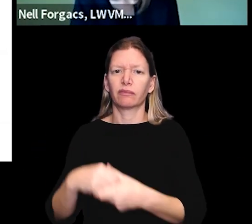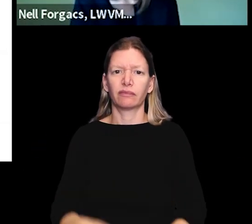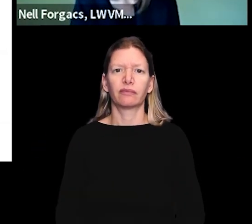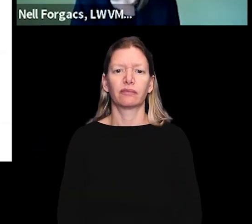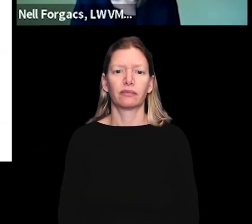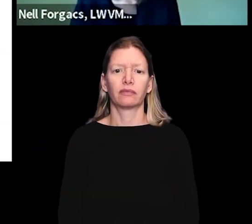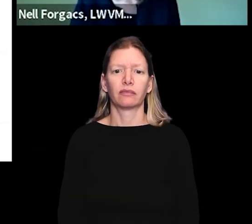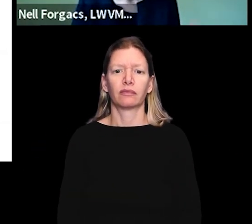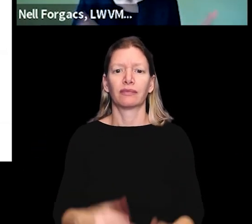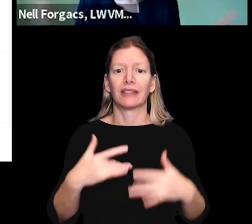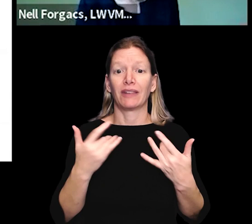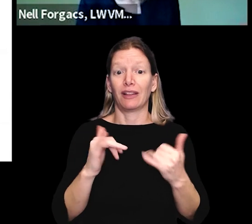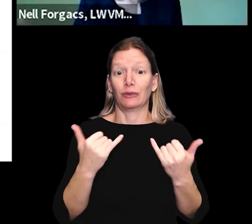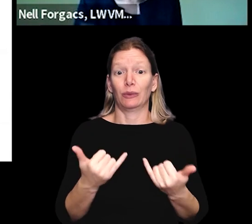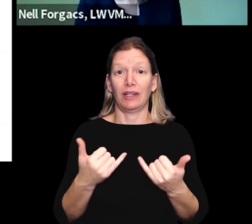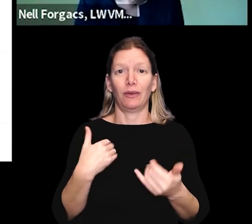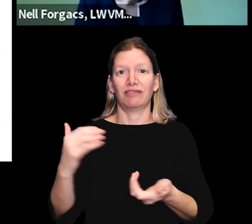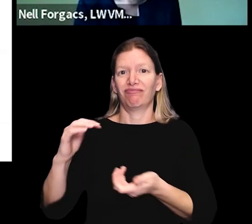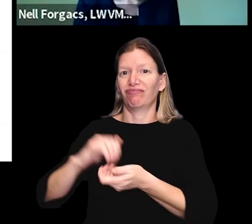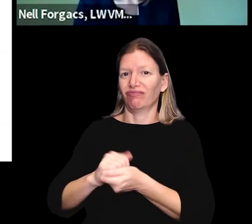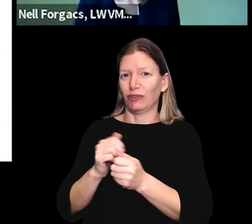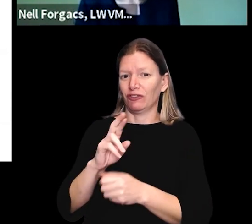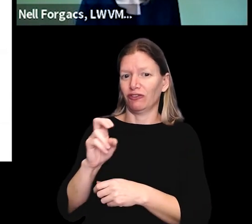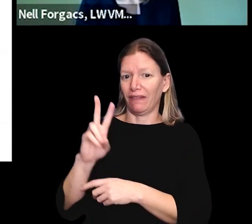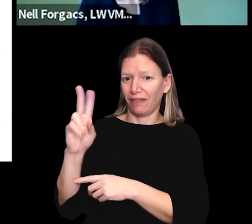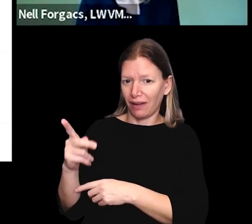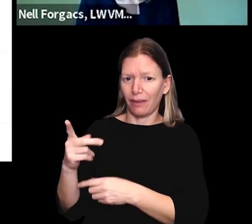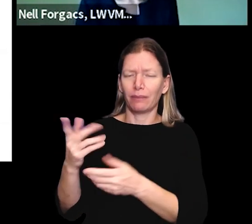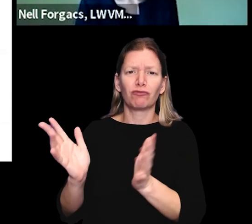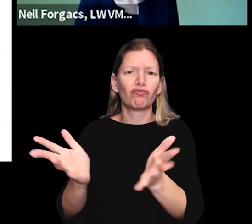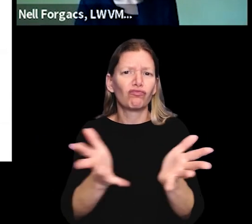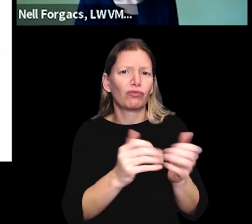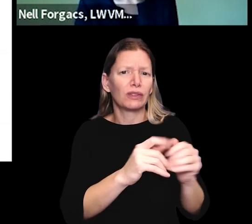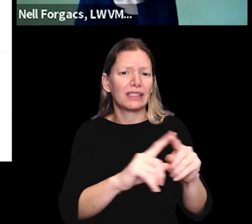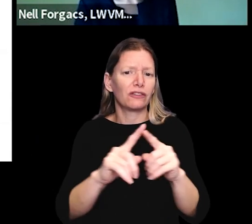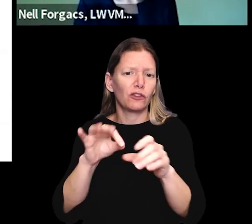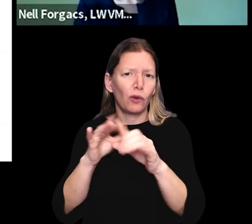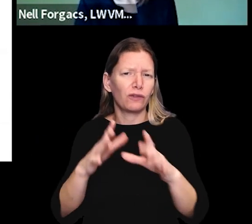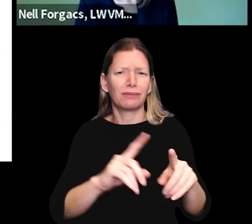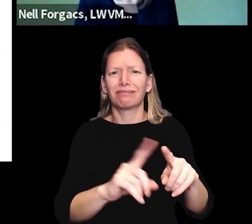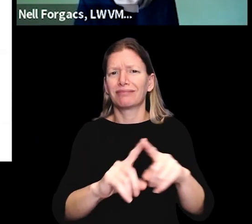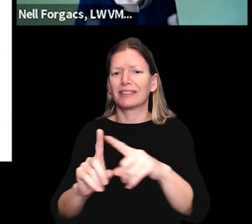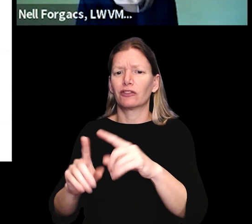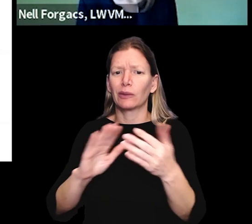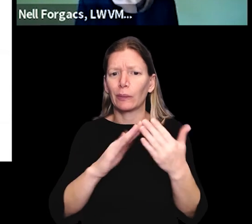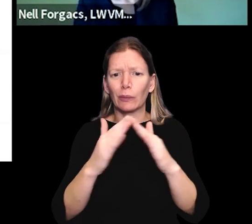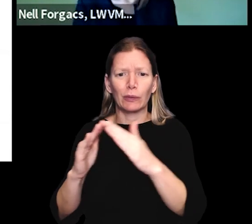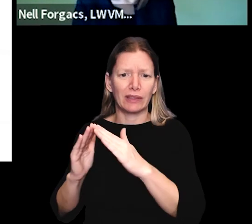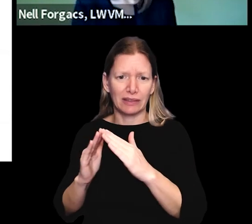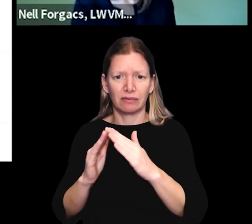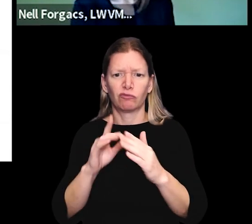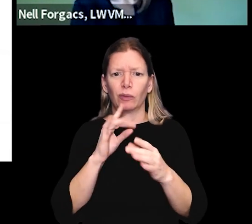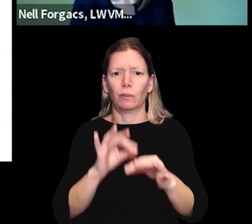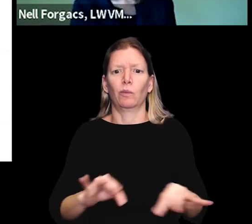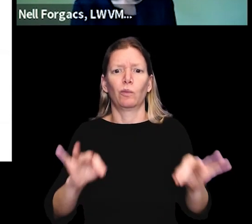and, um, events like today where we partner with Rev Up to talk to different voters from